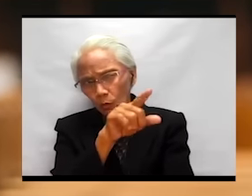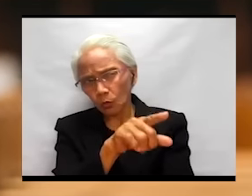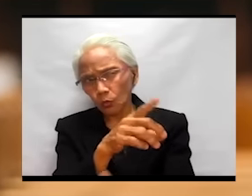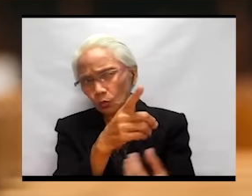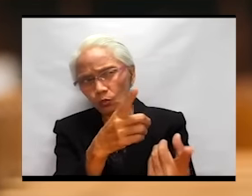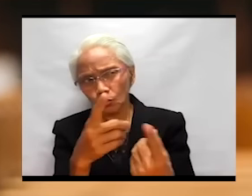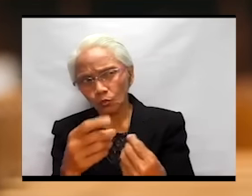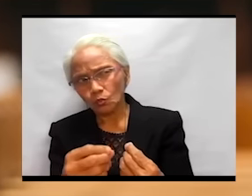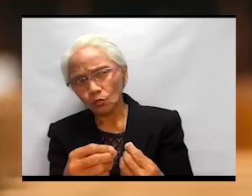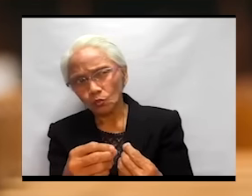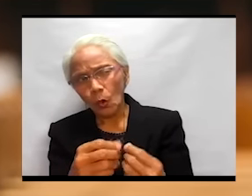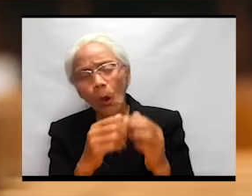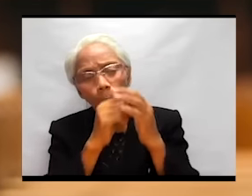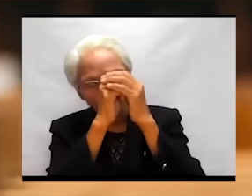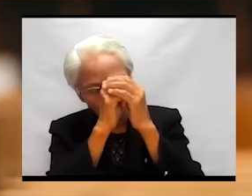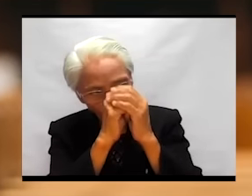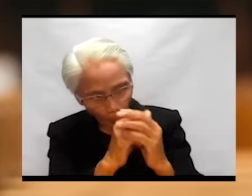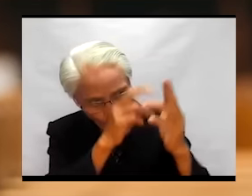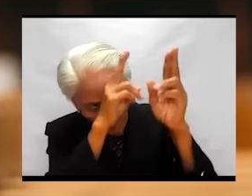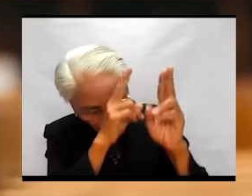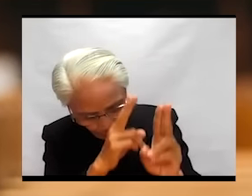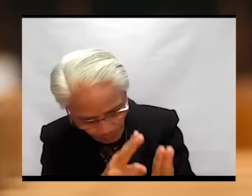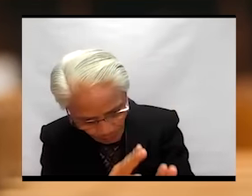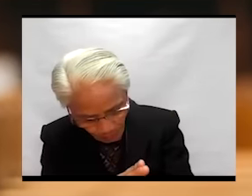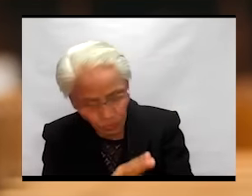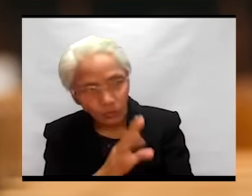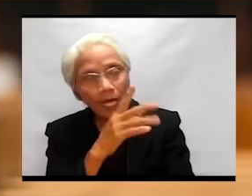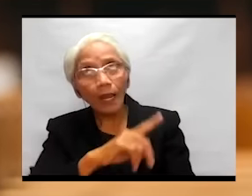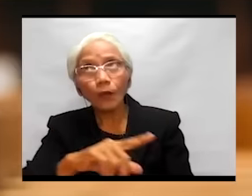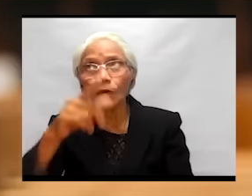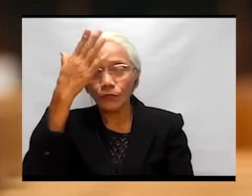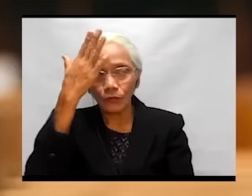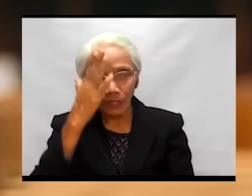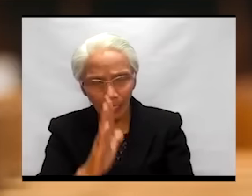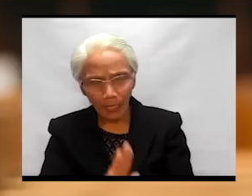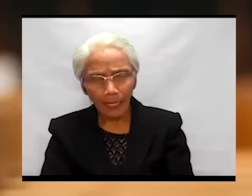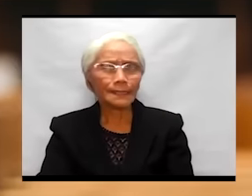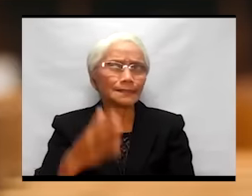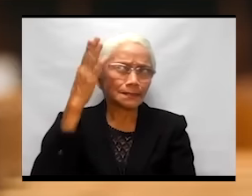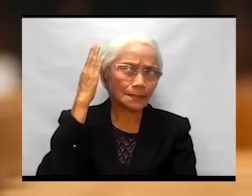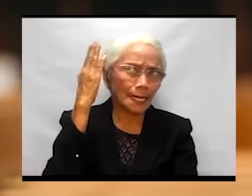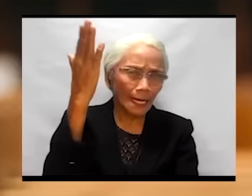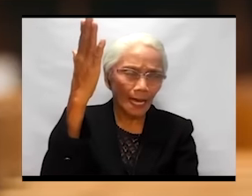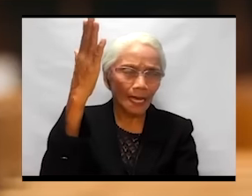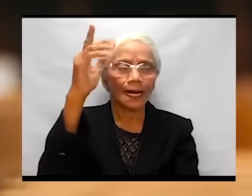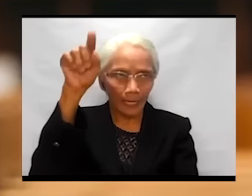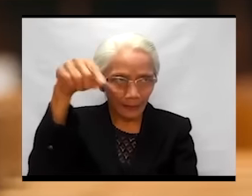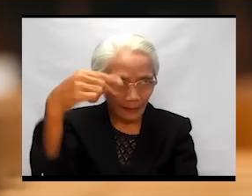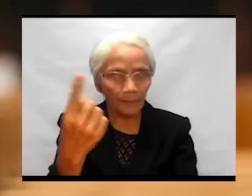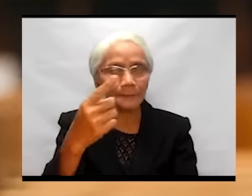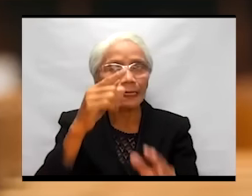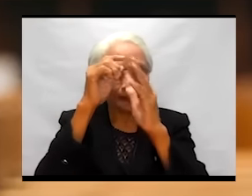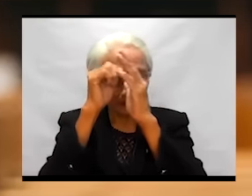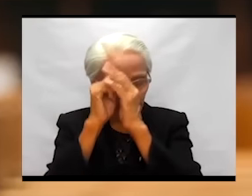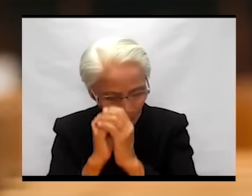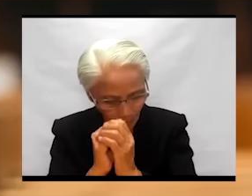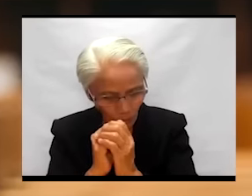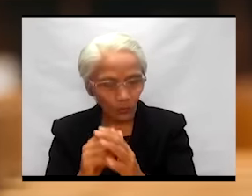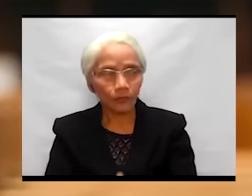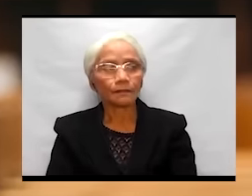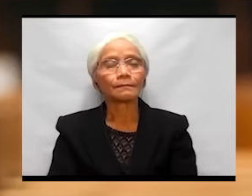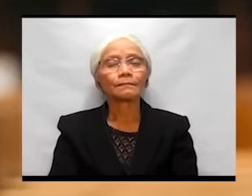You shall do homage to the Lord your God. Him alone shall you adore.